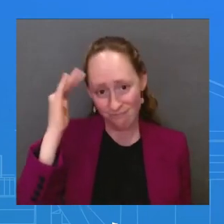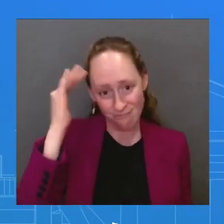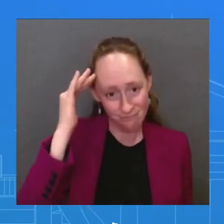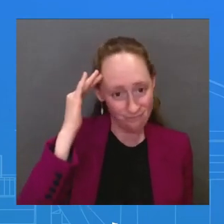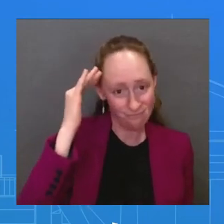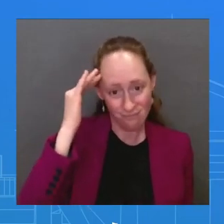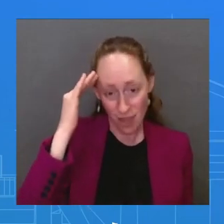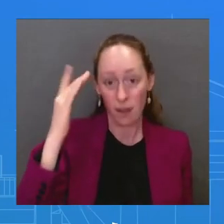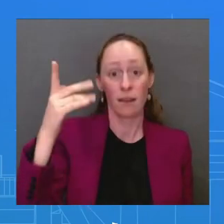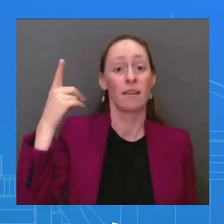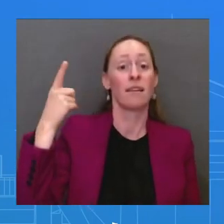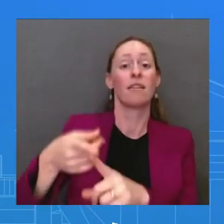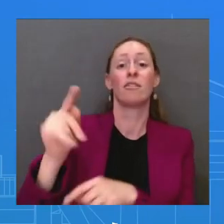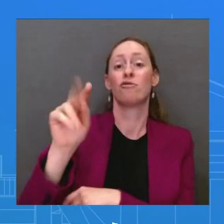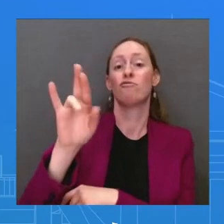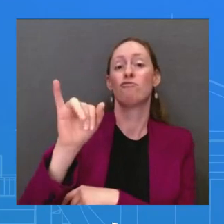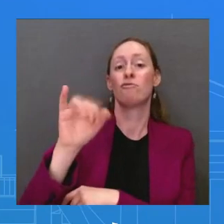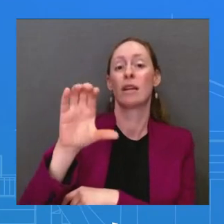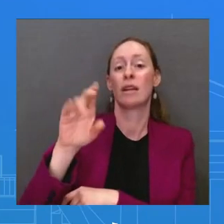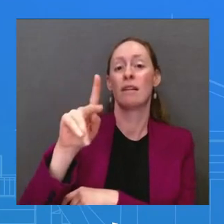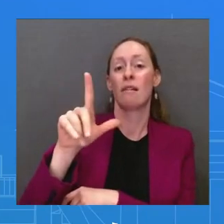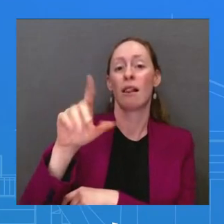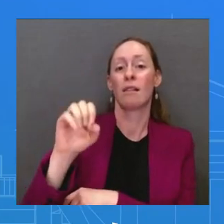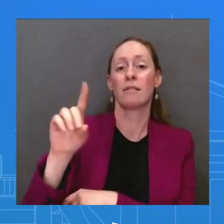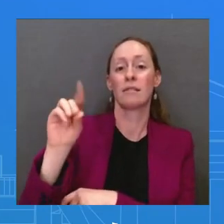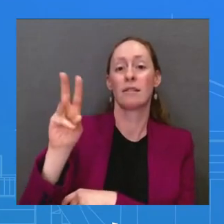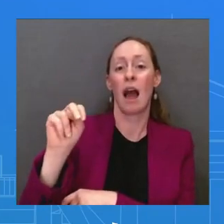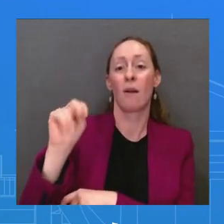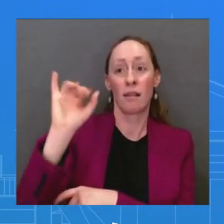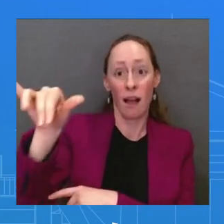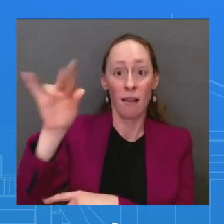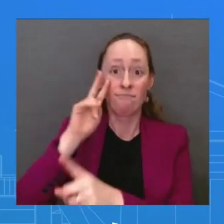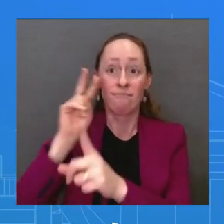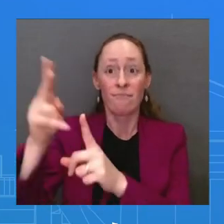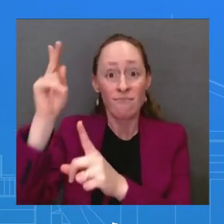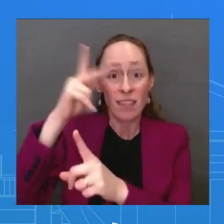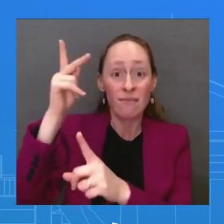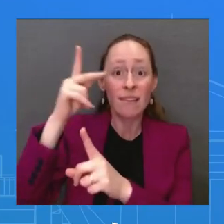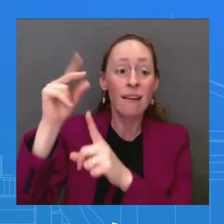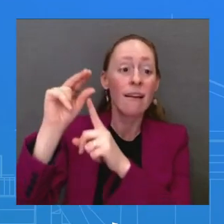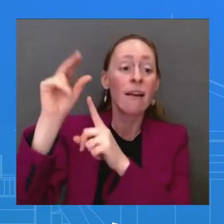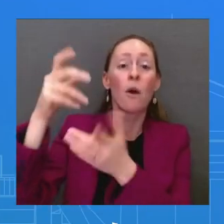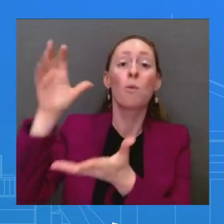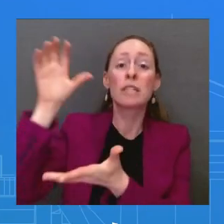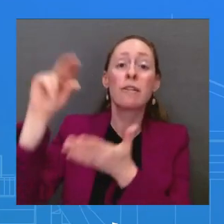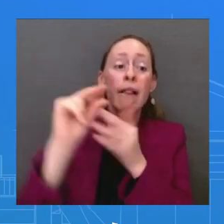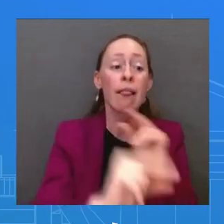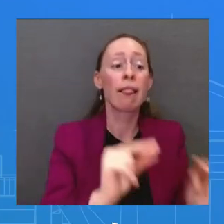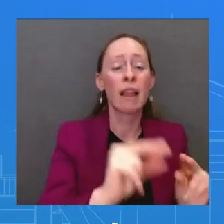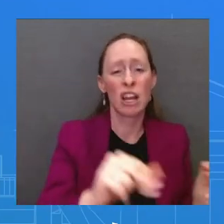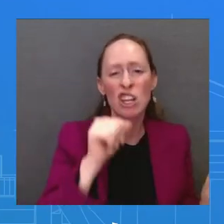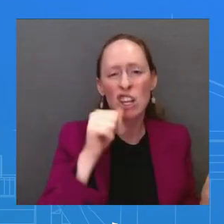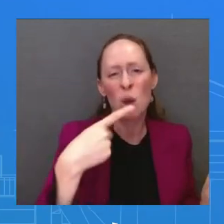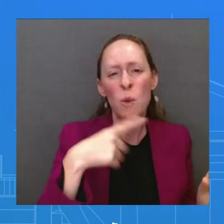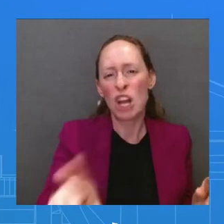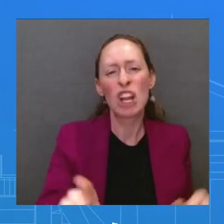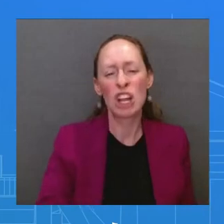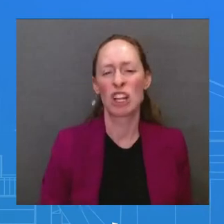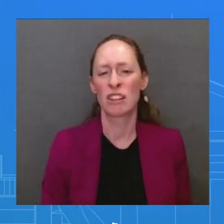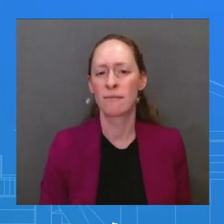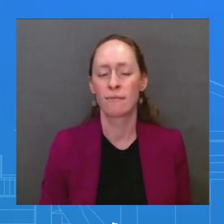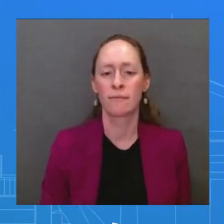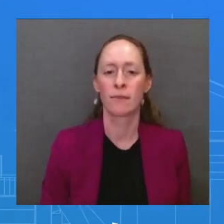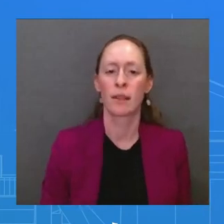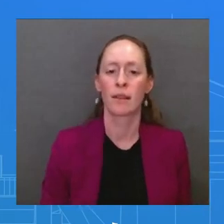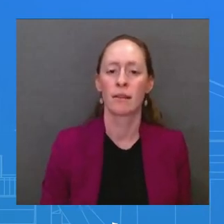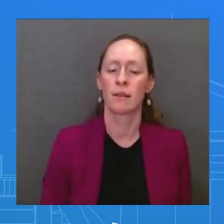when we talk about Bidenomics is building an economy from the bottom up, middle out. That's the President's plan. That's what he's going to continue to do, and he's going to do it in